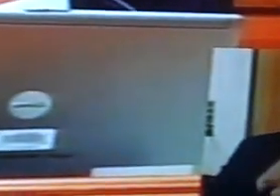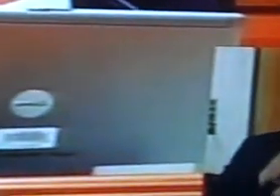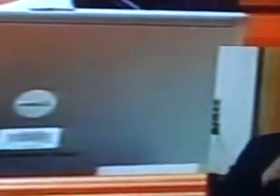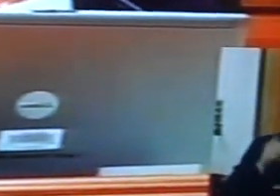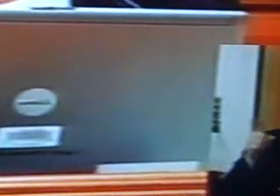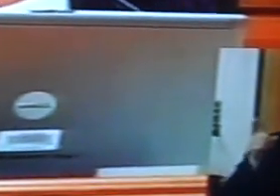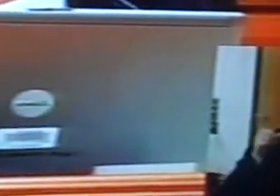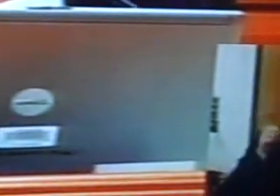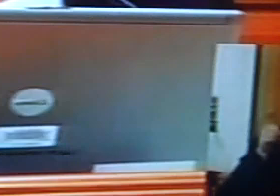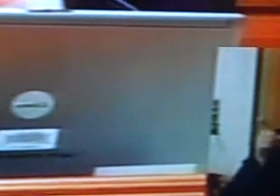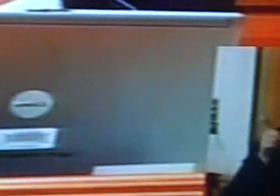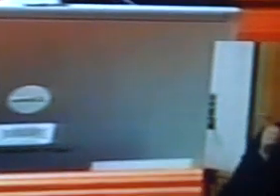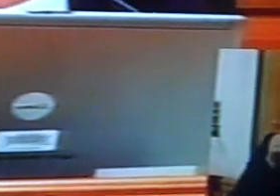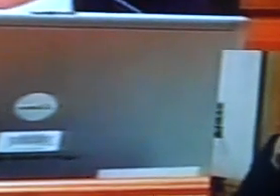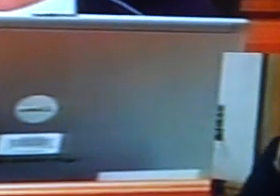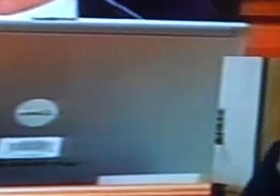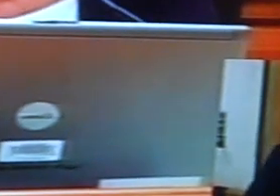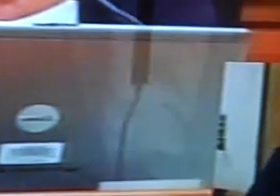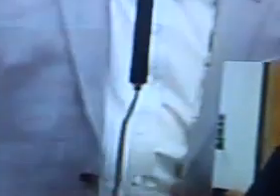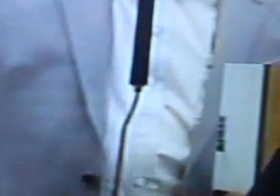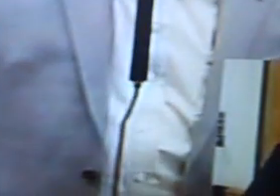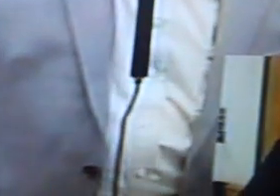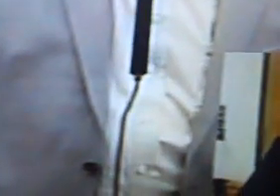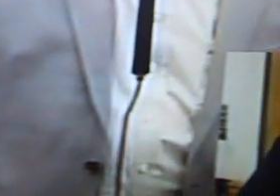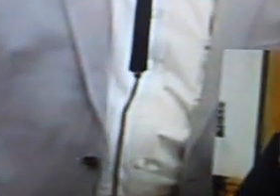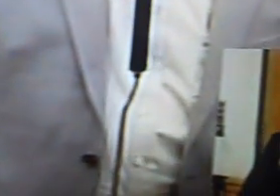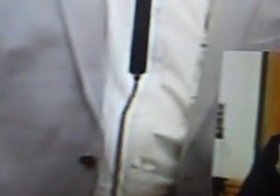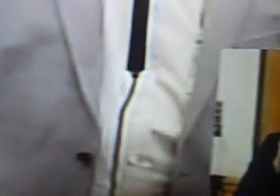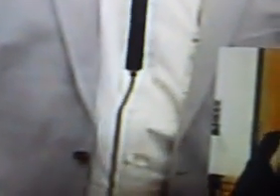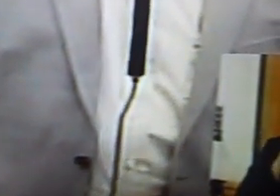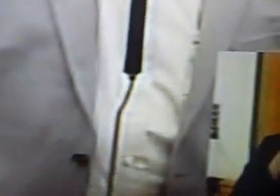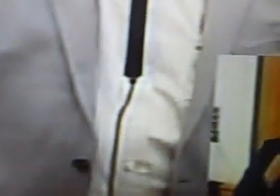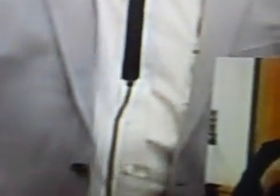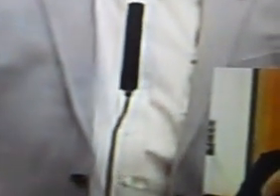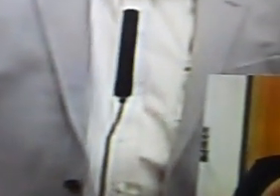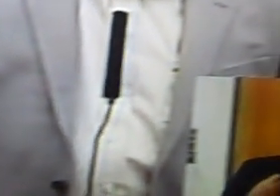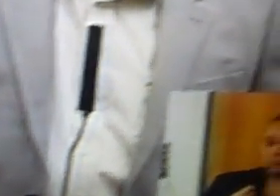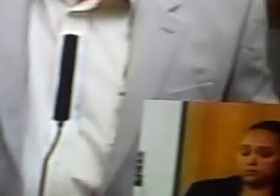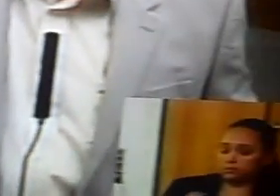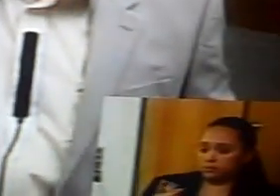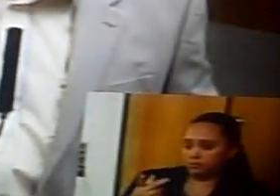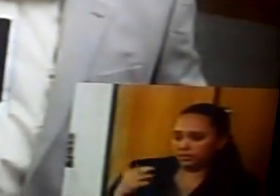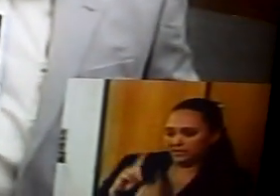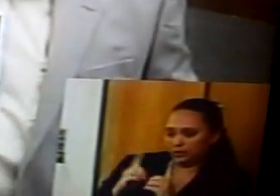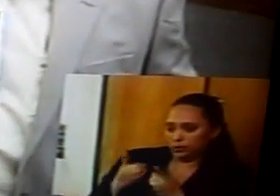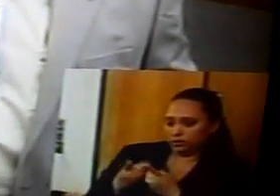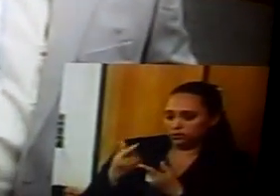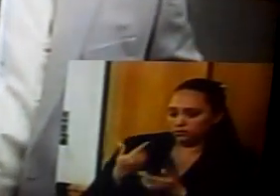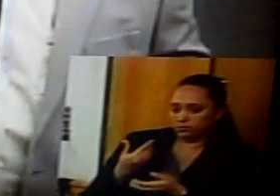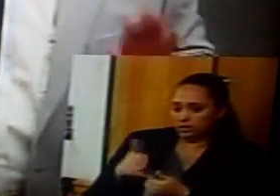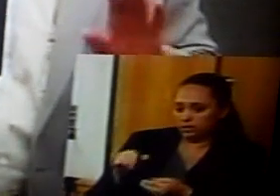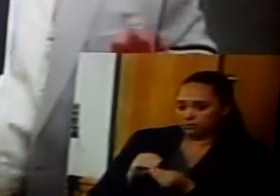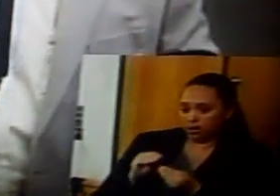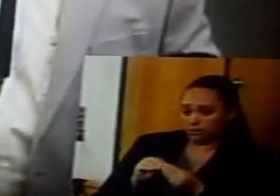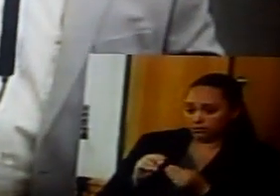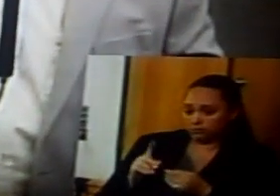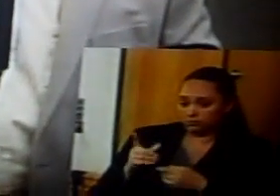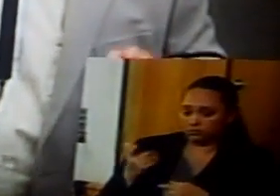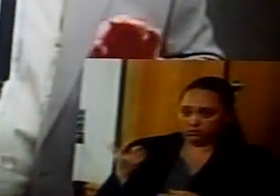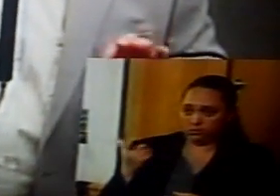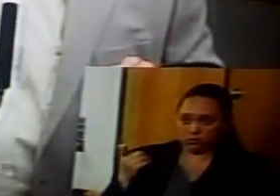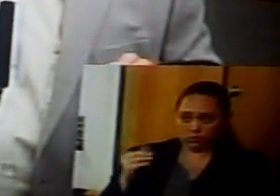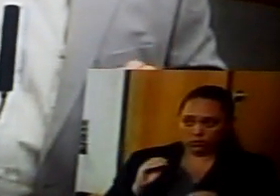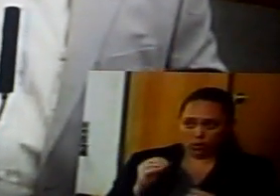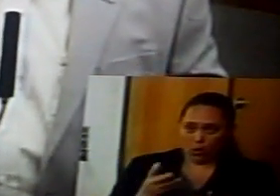you don't make a profit. Well, we don't get paid. You don't get paid. Exactly. This is contingent upon the district